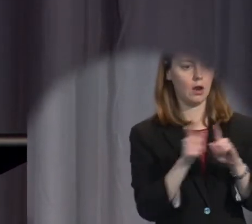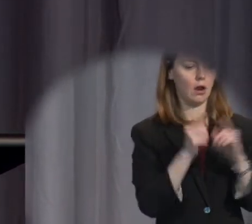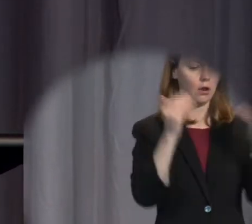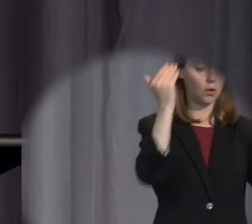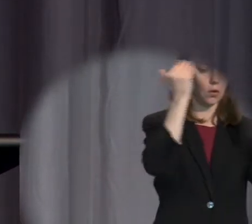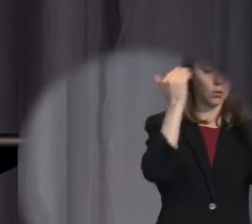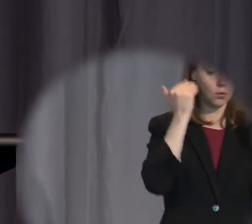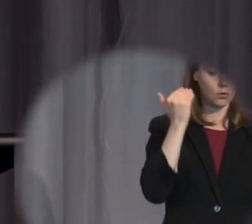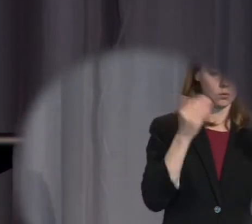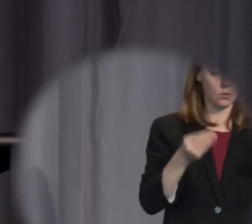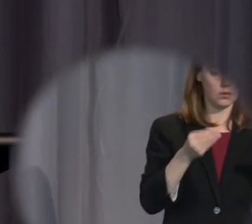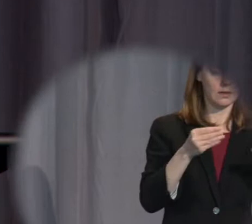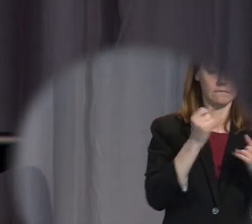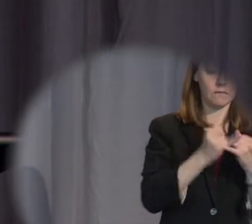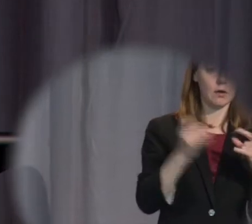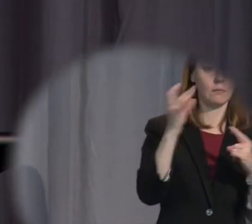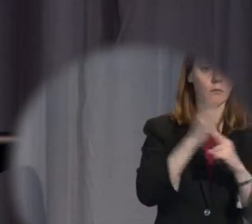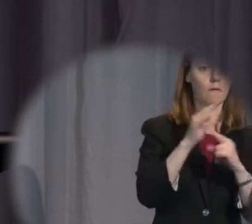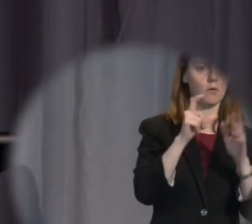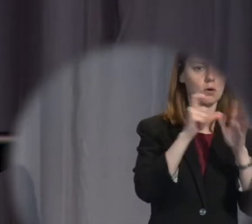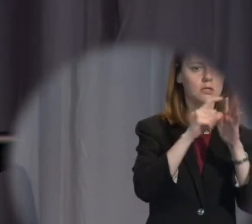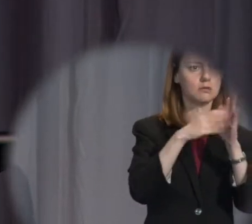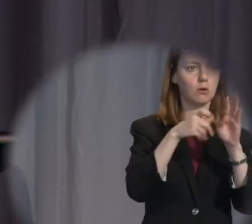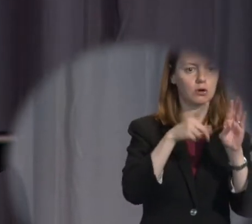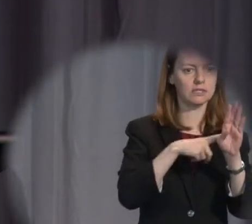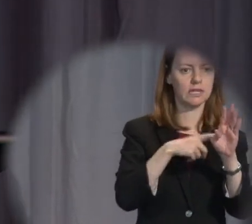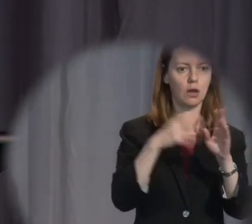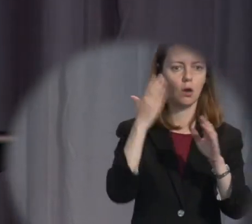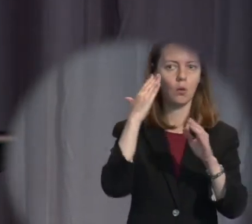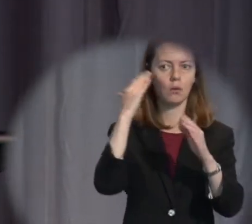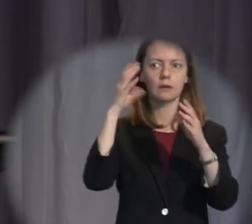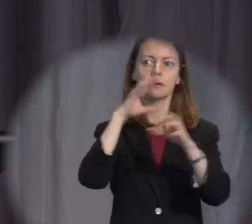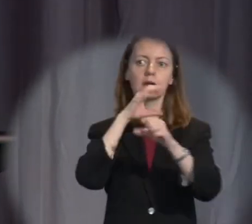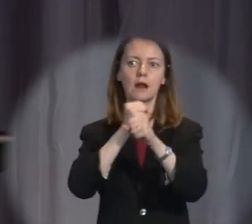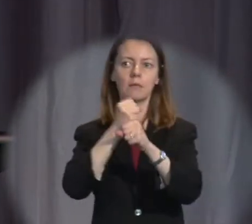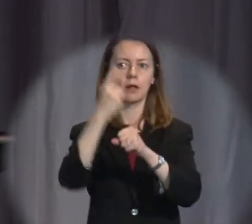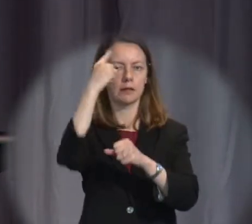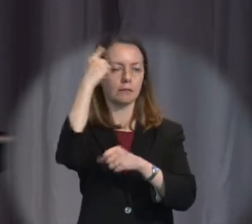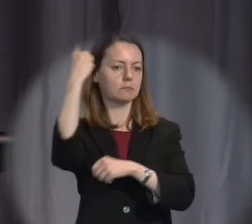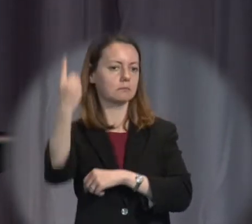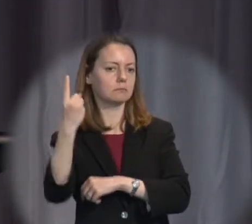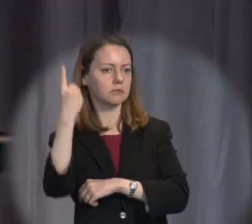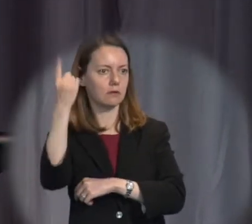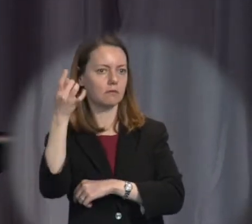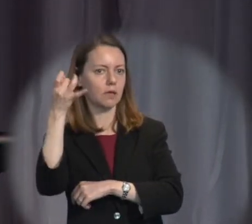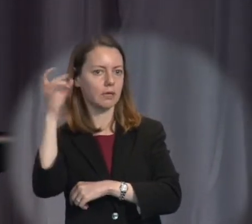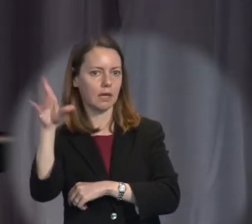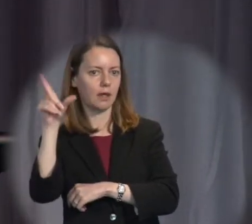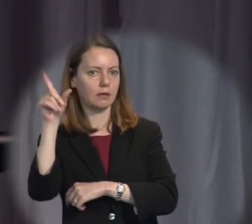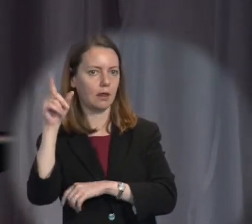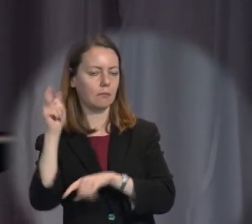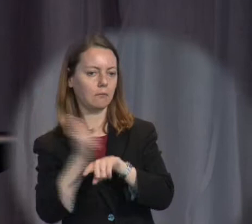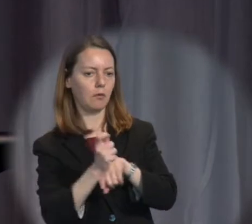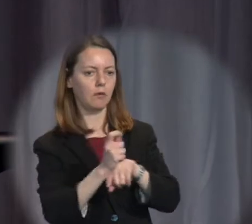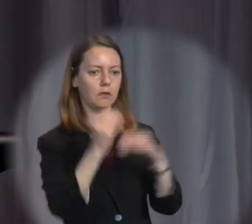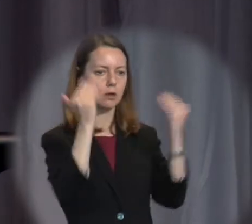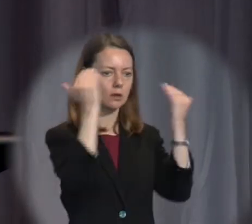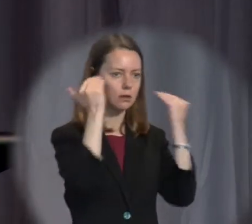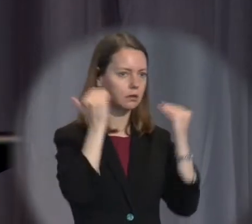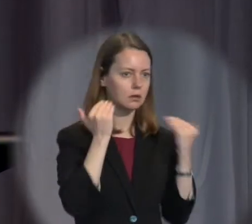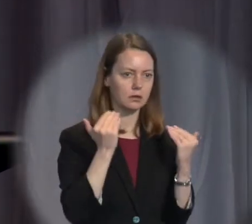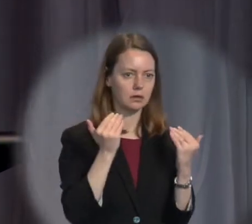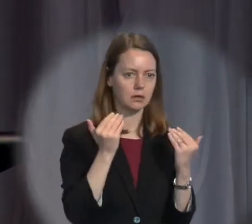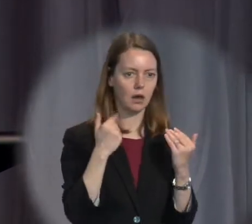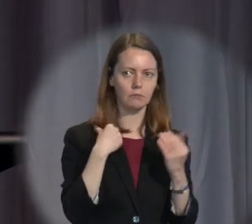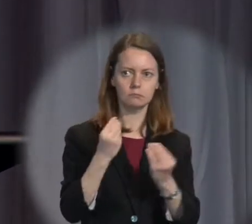is an integral part of democracy. To dismiss our judges as unelected misses the point. They're one of the vital institutions of democracy